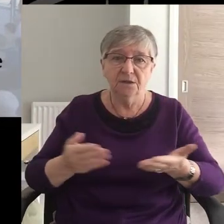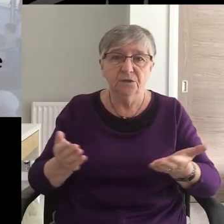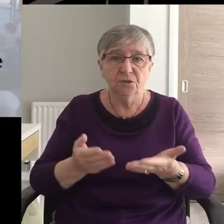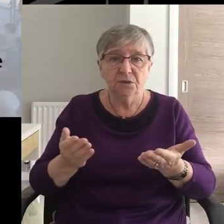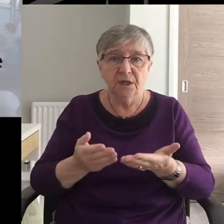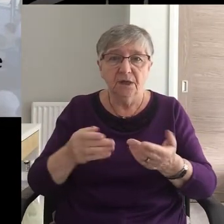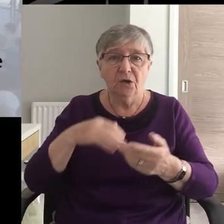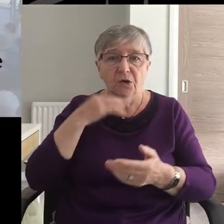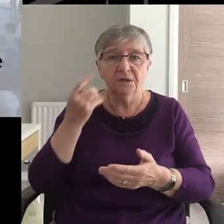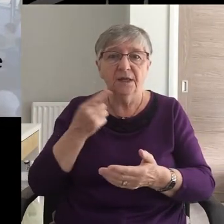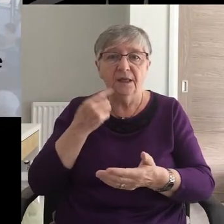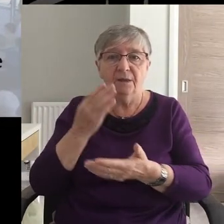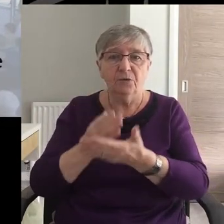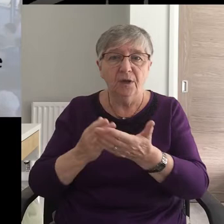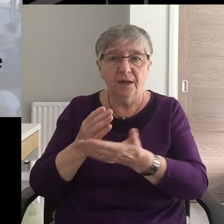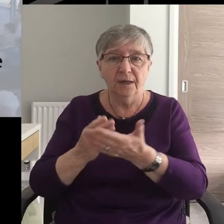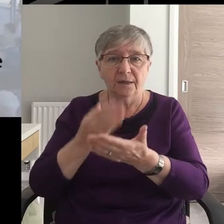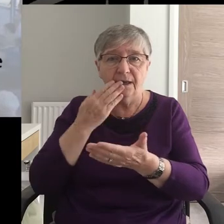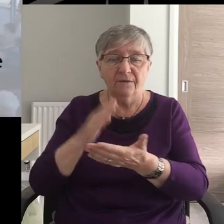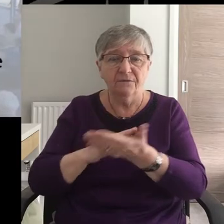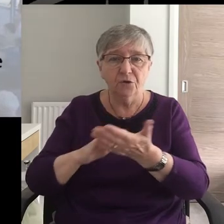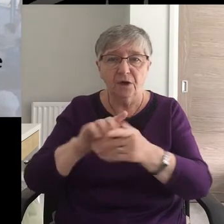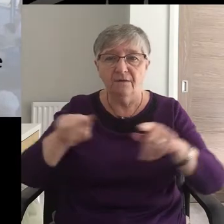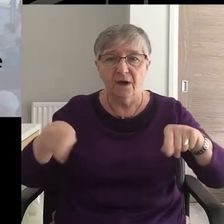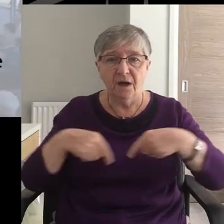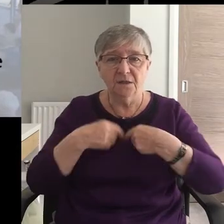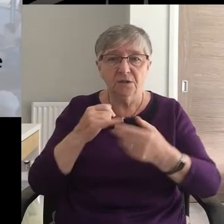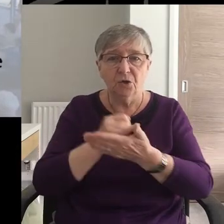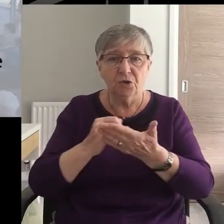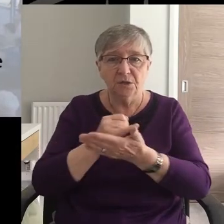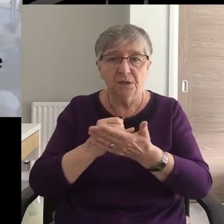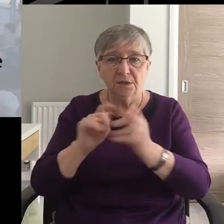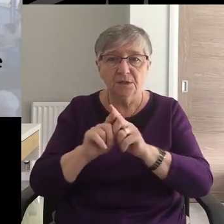Amen. Amen.